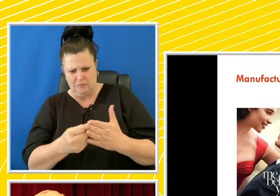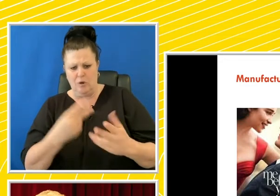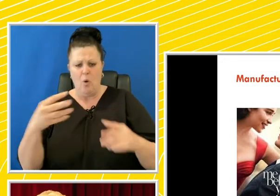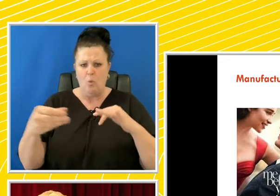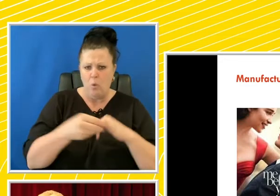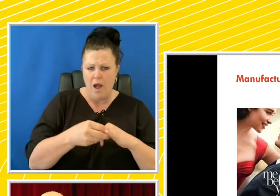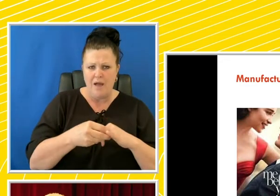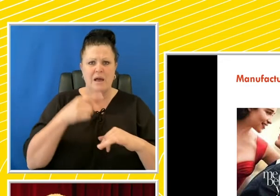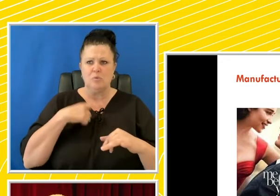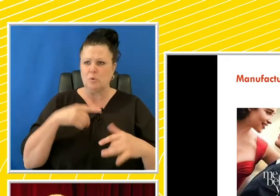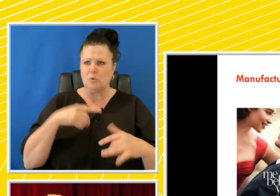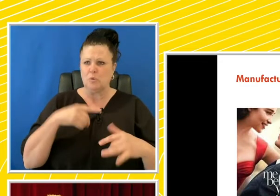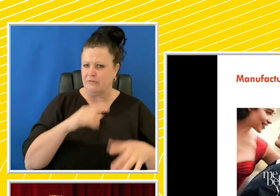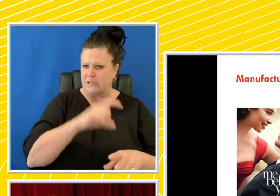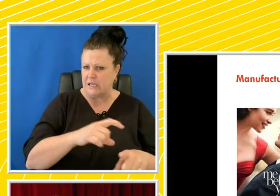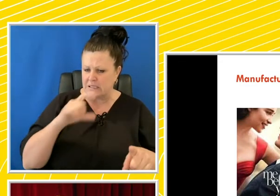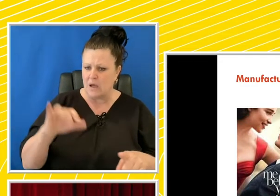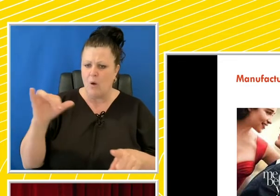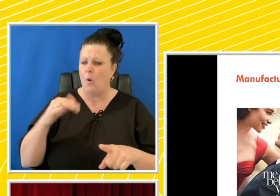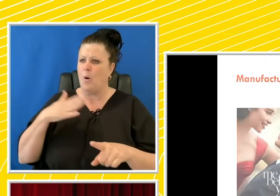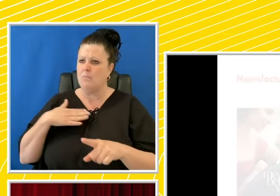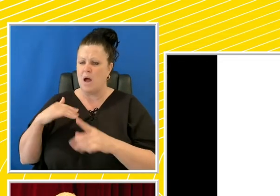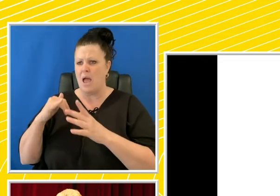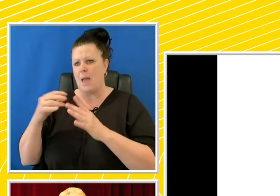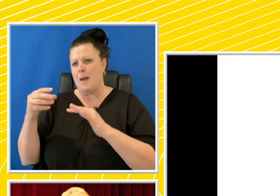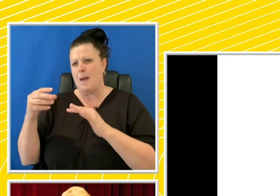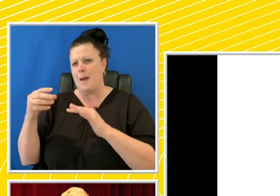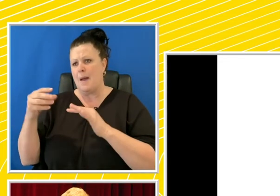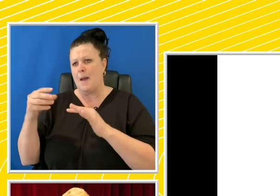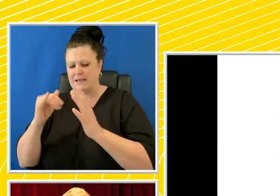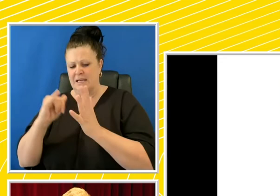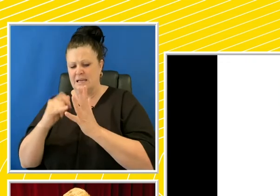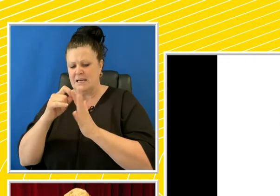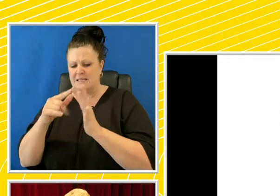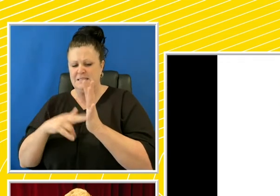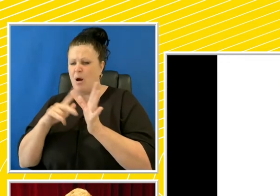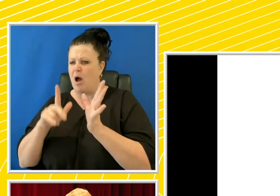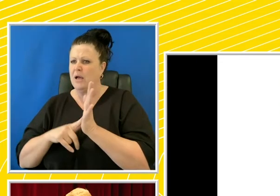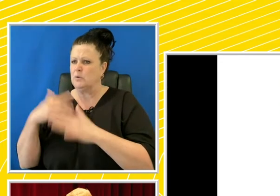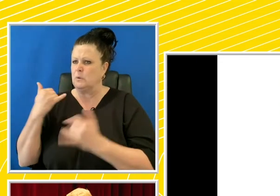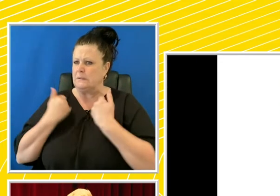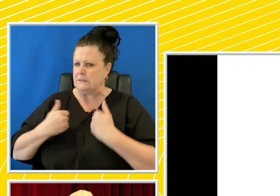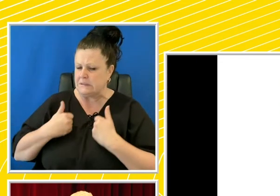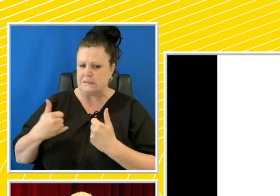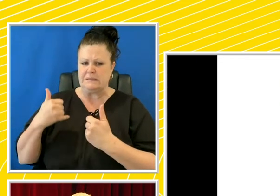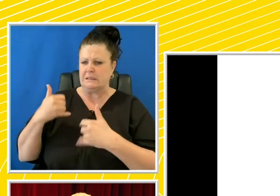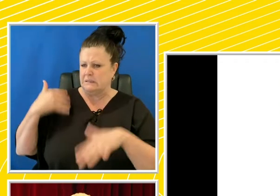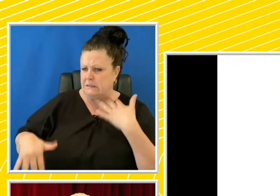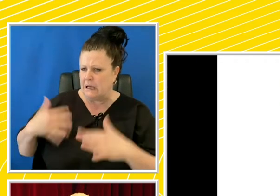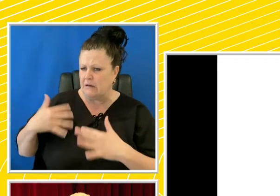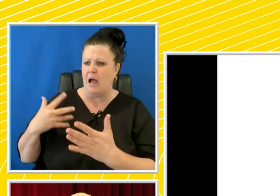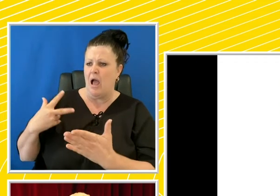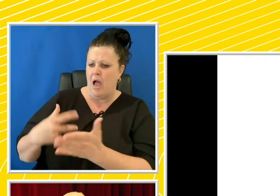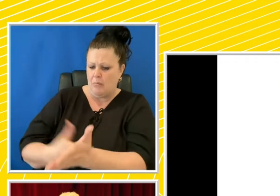-level spinal lesion boyfriend. It seems to be this tacit assumption in films about euthanasia that there is some form of disability